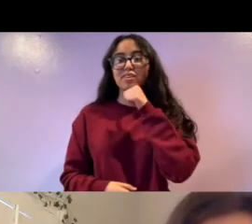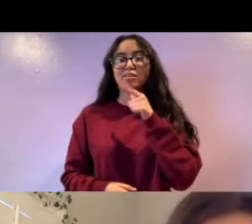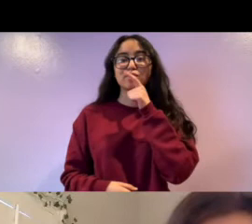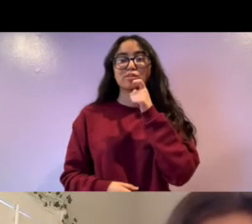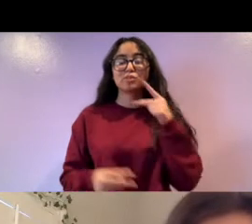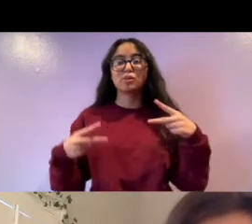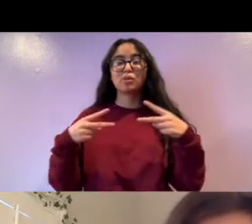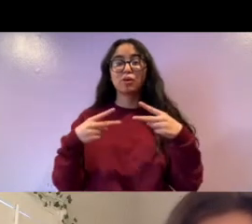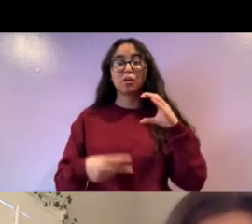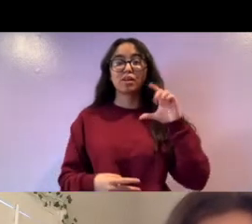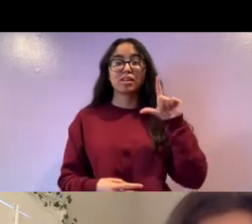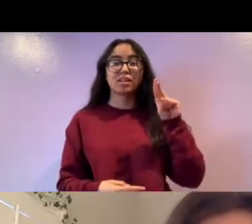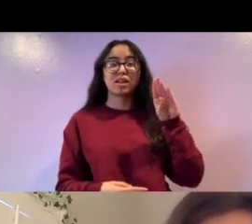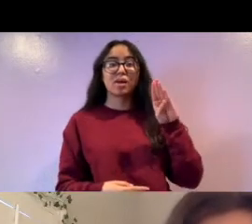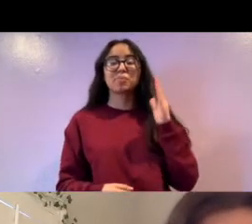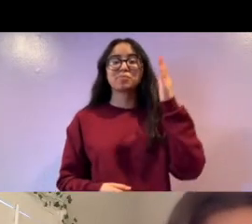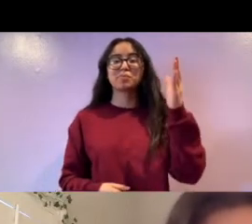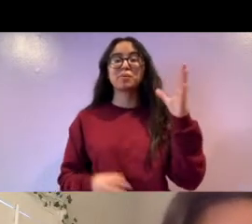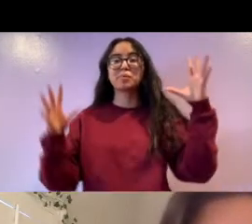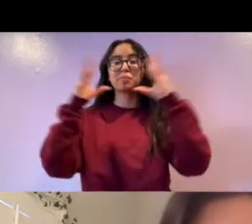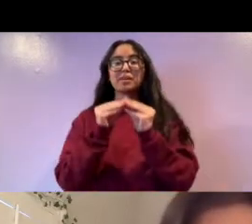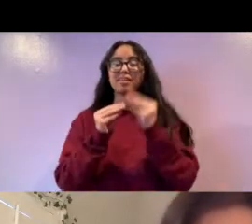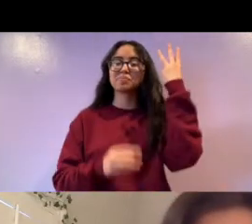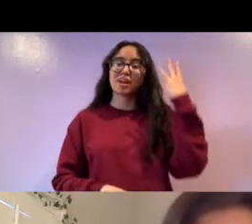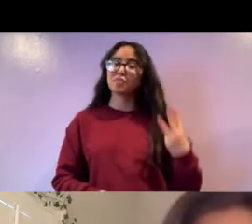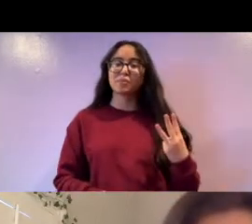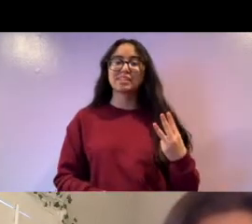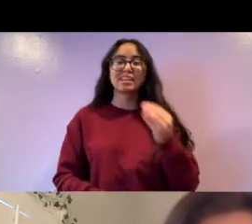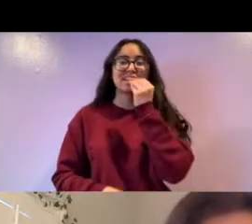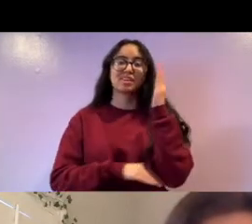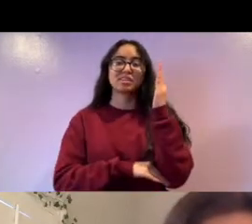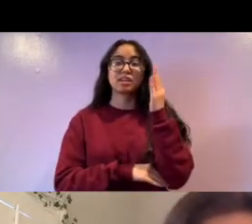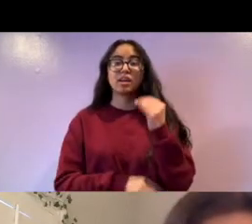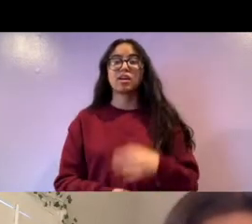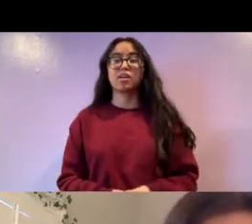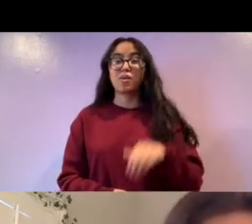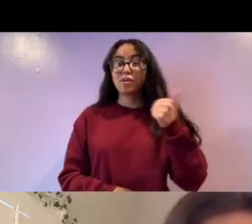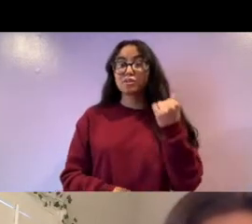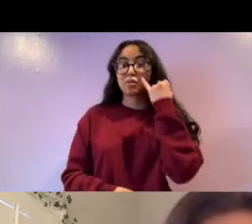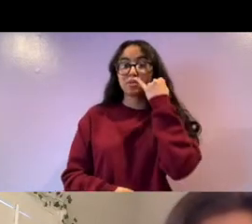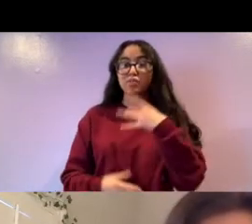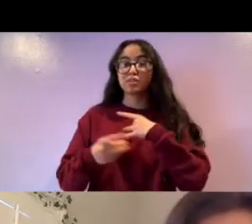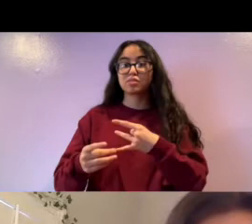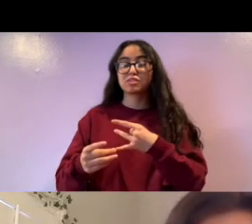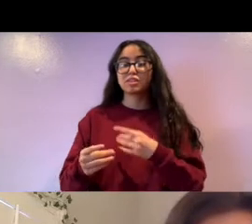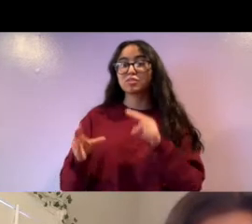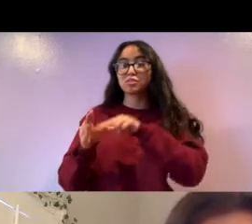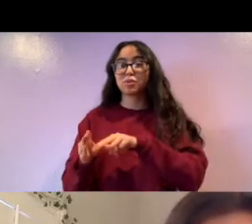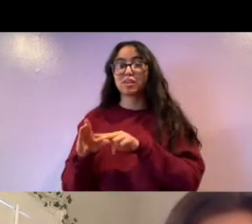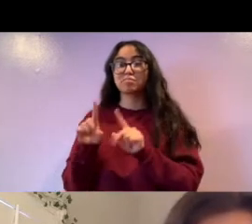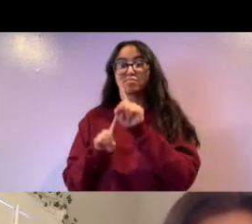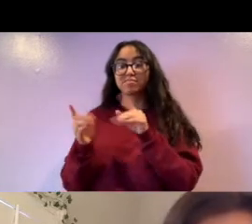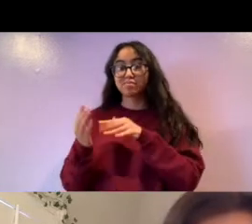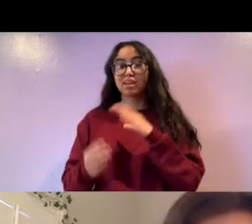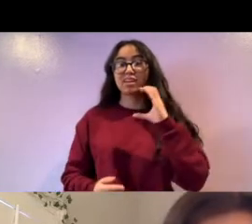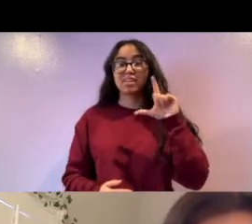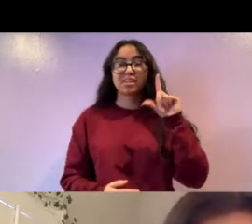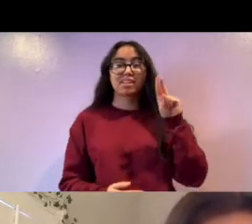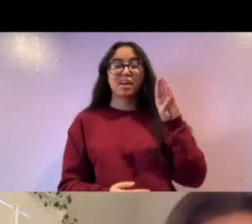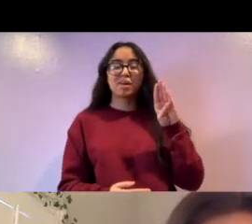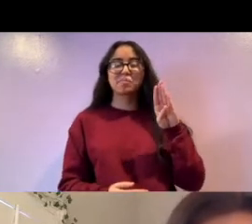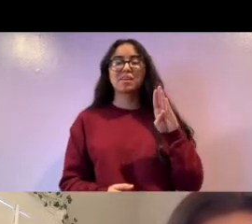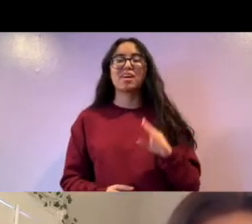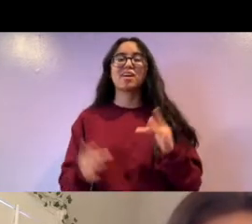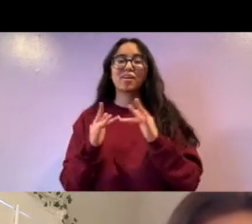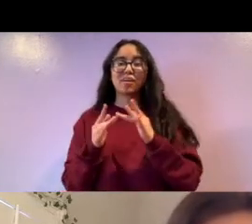girls who code club will be meeting every wednesday at lunch also if you're interested in joining astronomy club